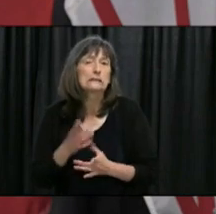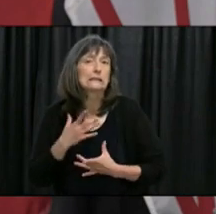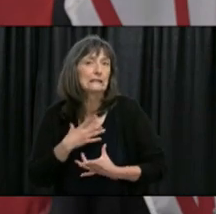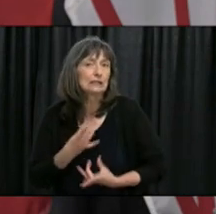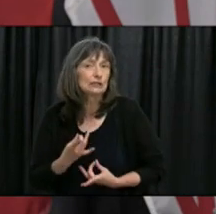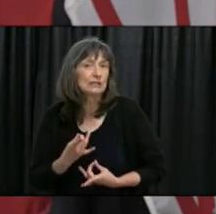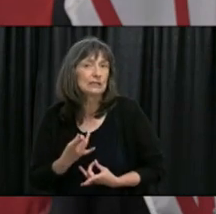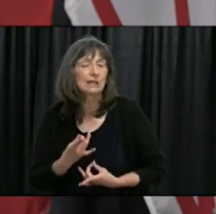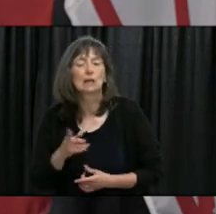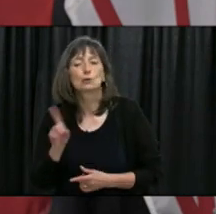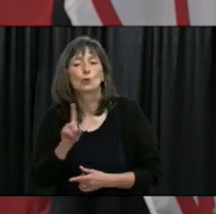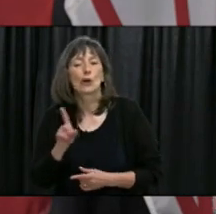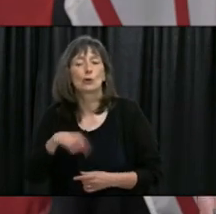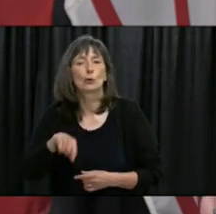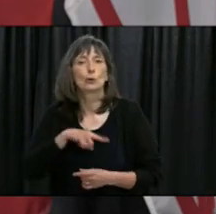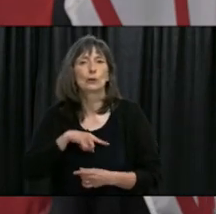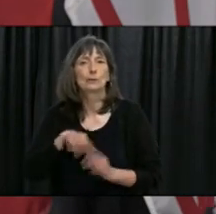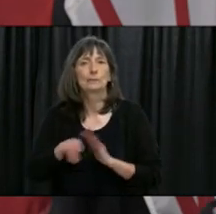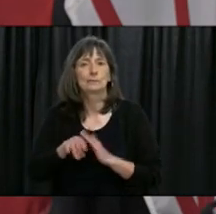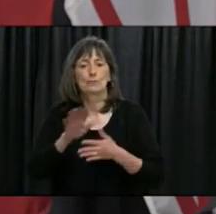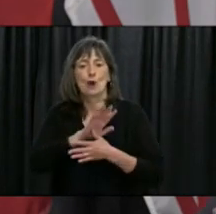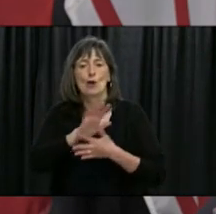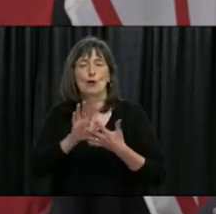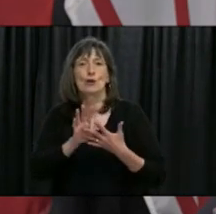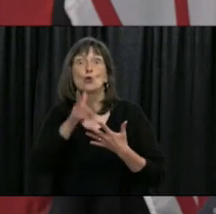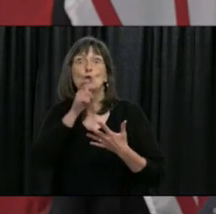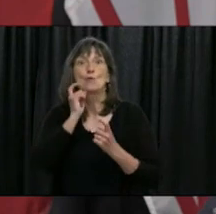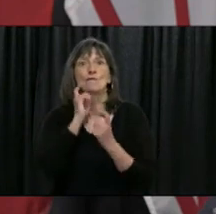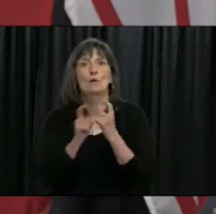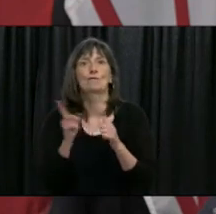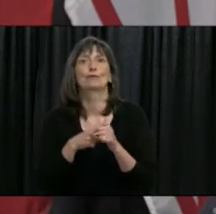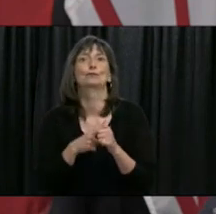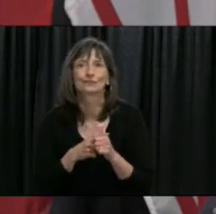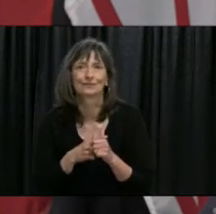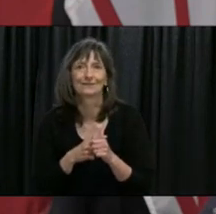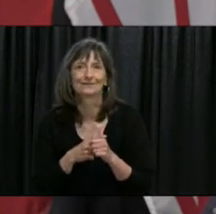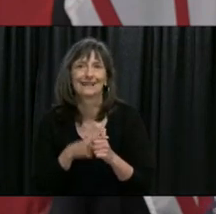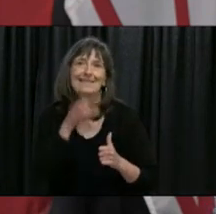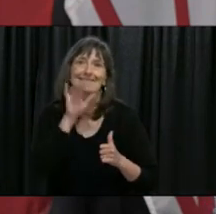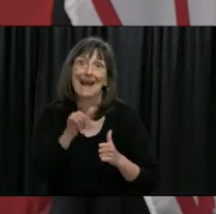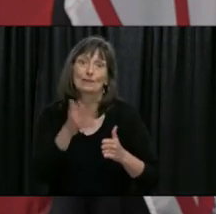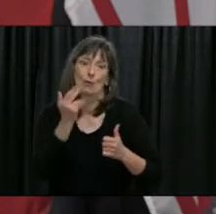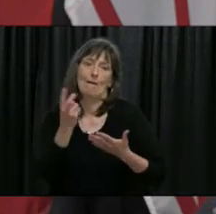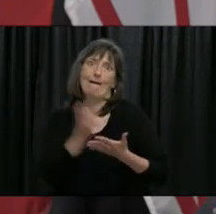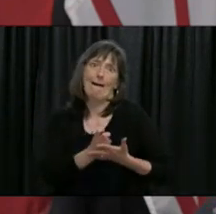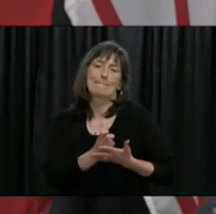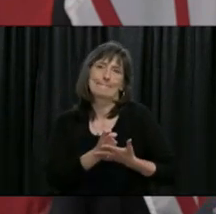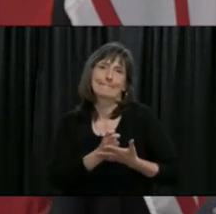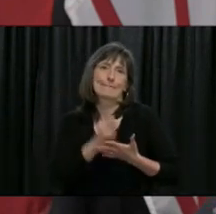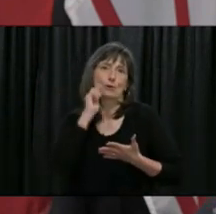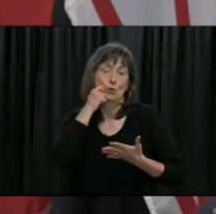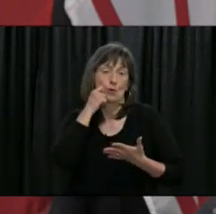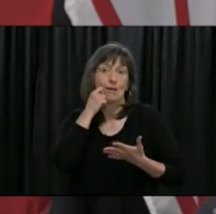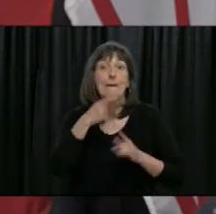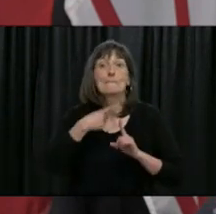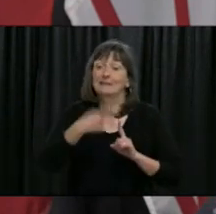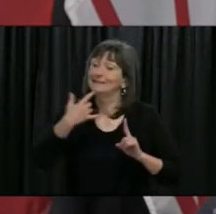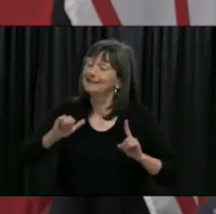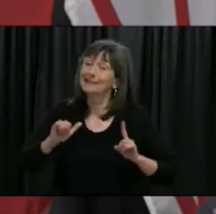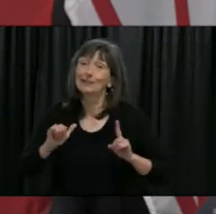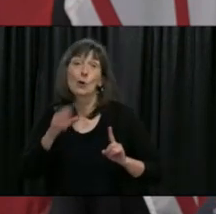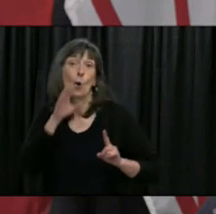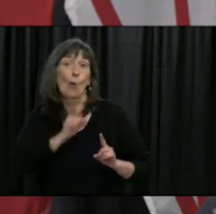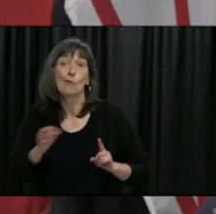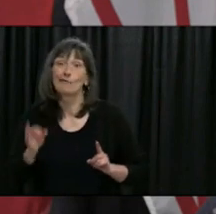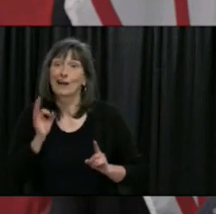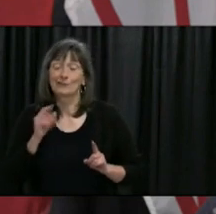be able to prioritize who they actually call first so all of these are important pieces but they all complement each other in the contact